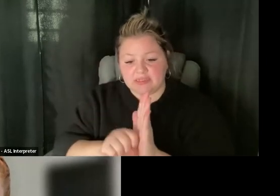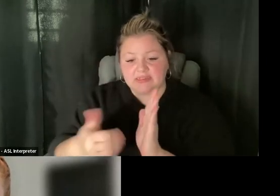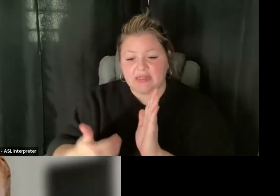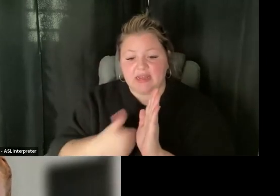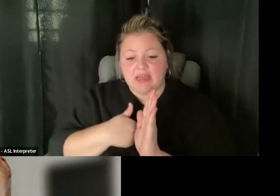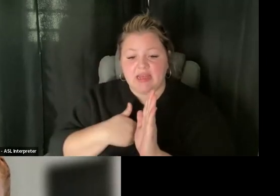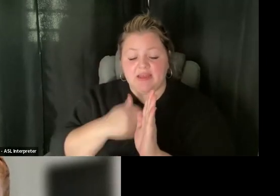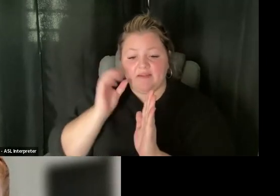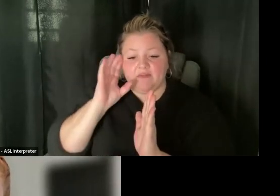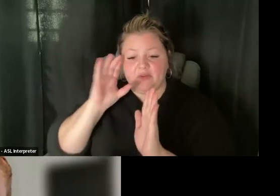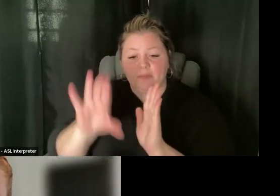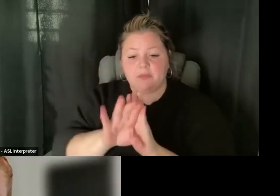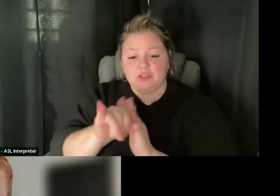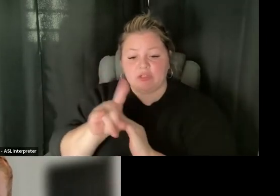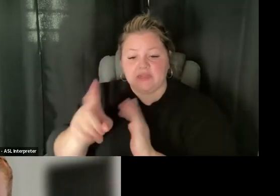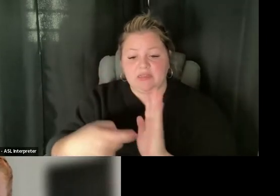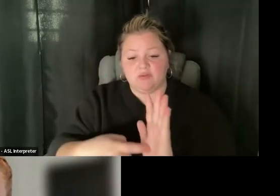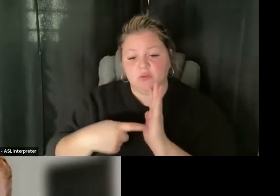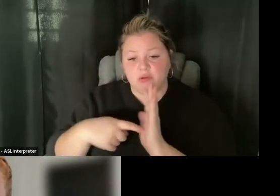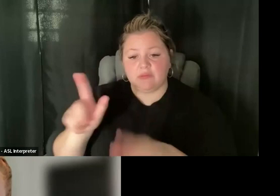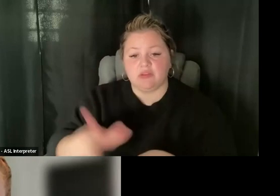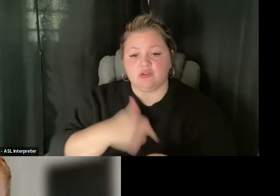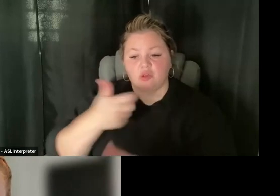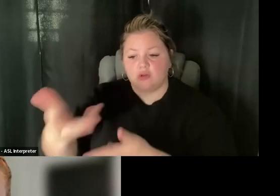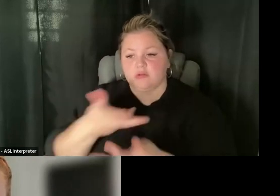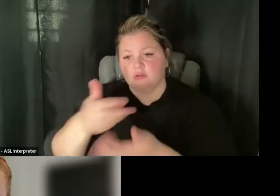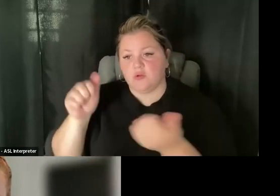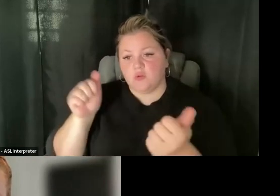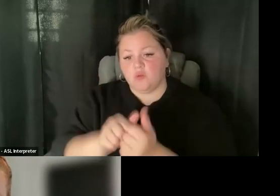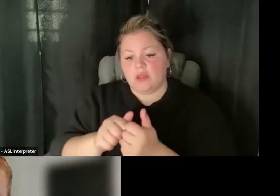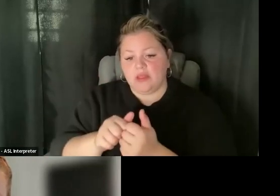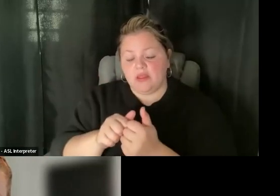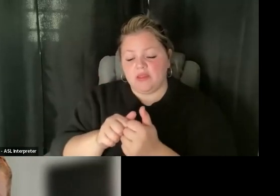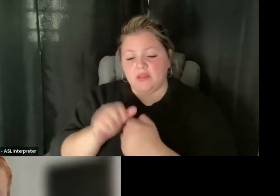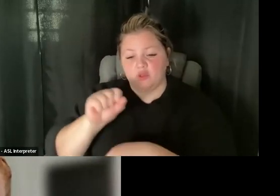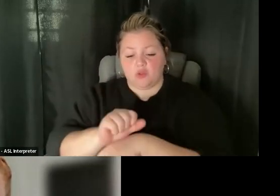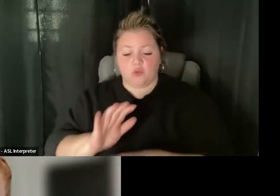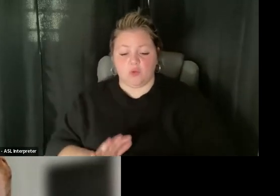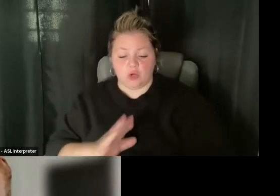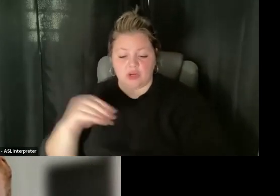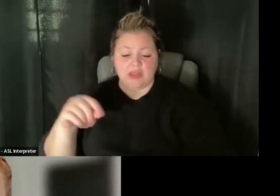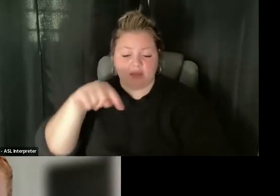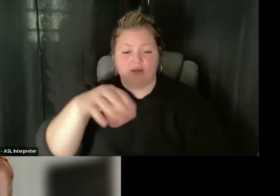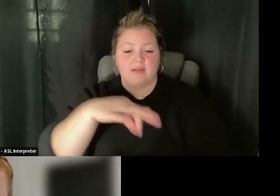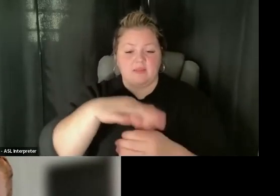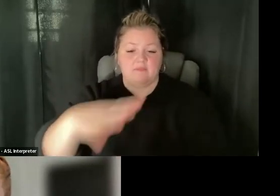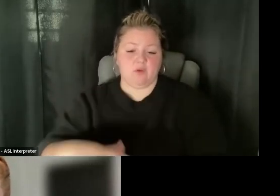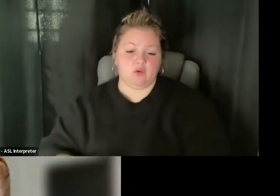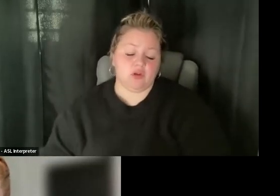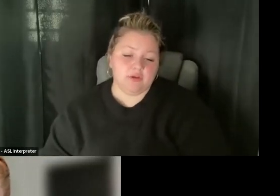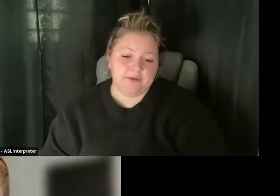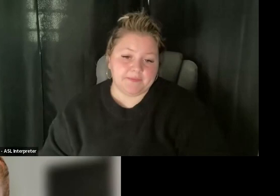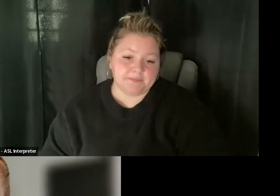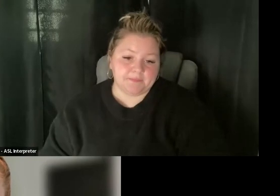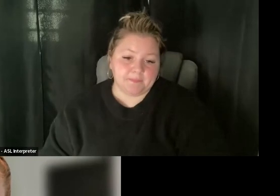and there's a longer interaction between the poll worker registering, like checking in voters and the